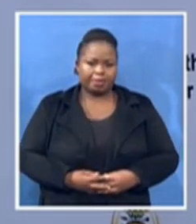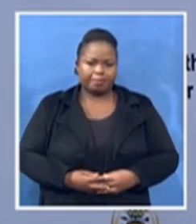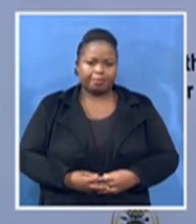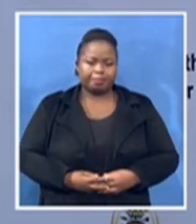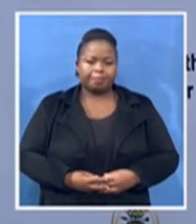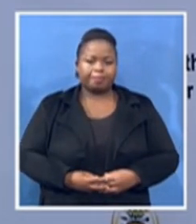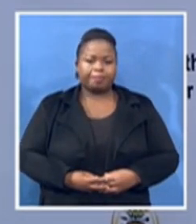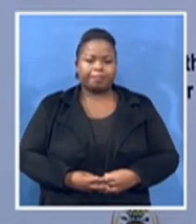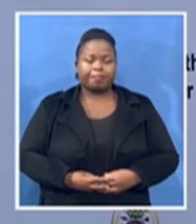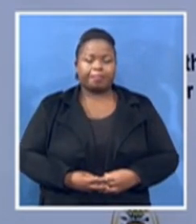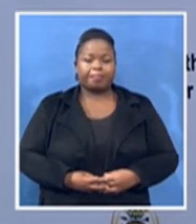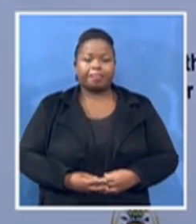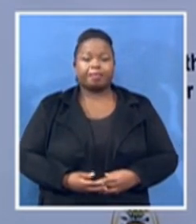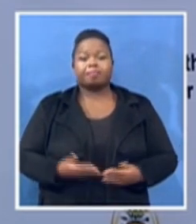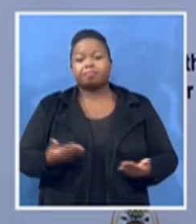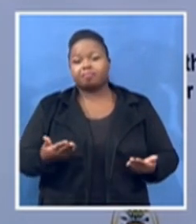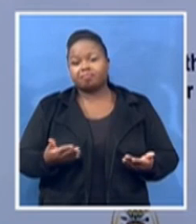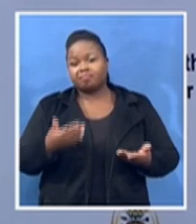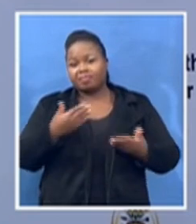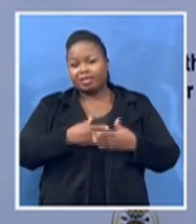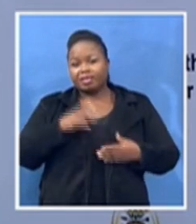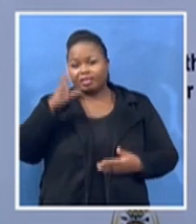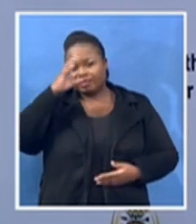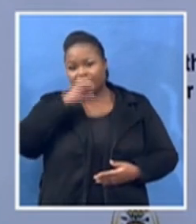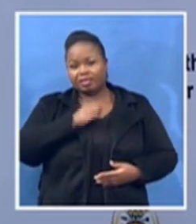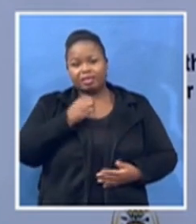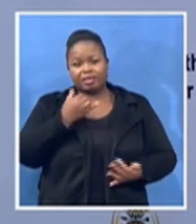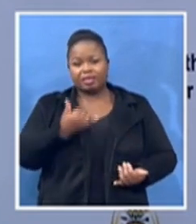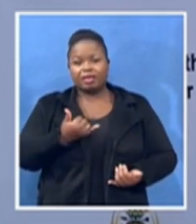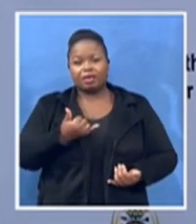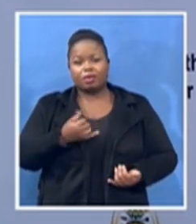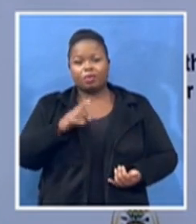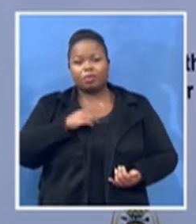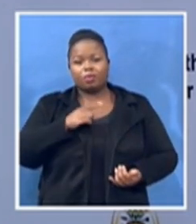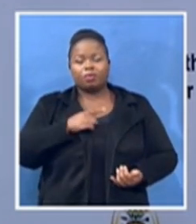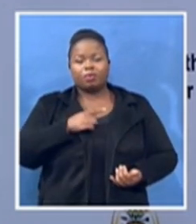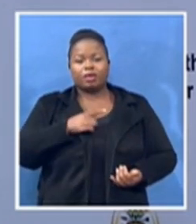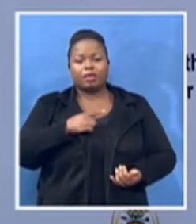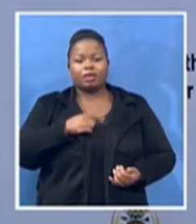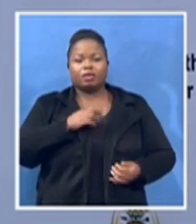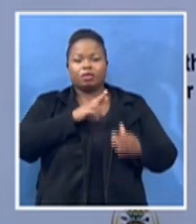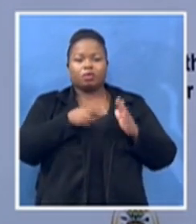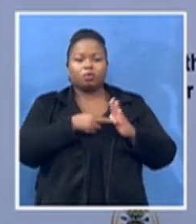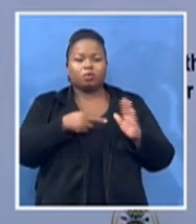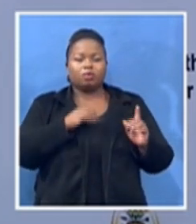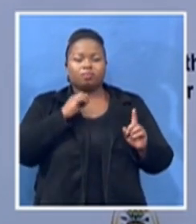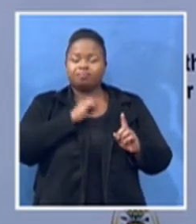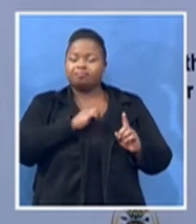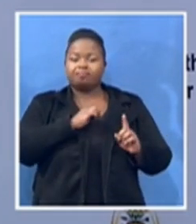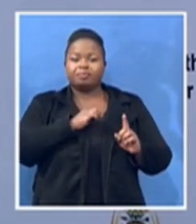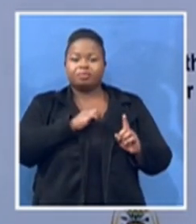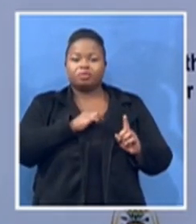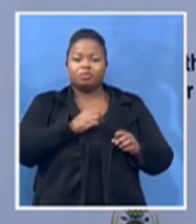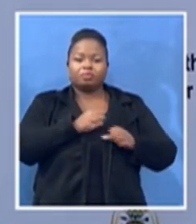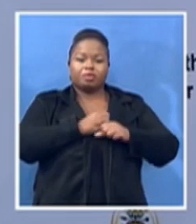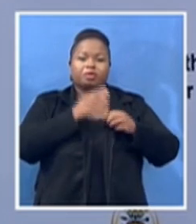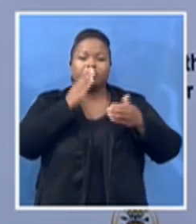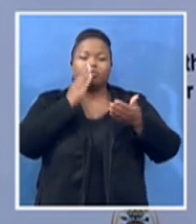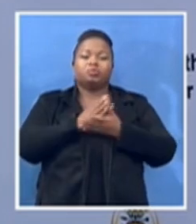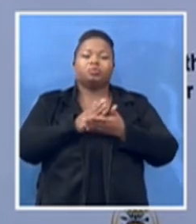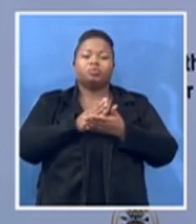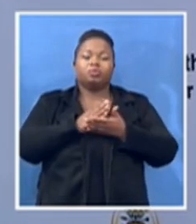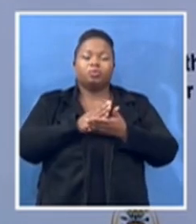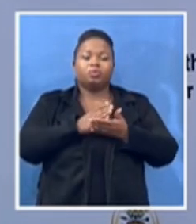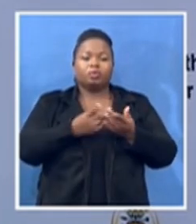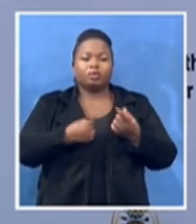they should have been playing her role in ensuring that, eh, we find a way as a scientist